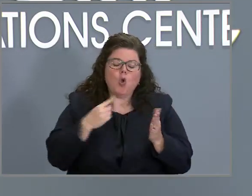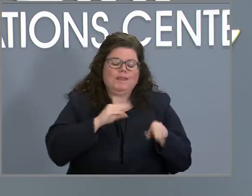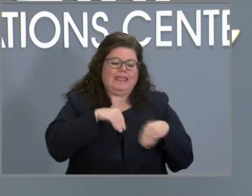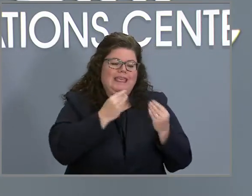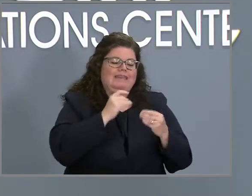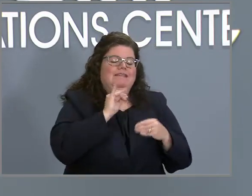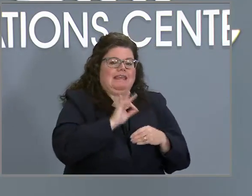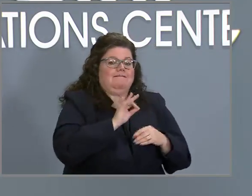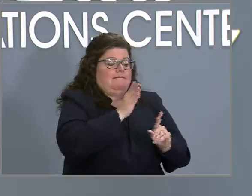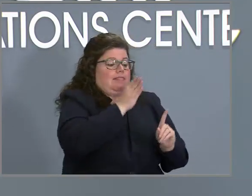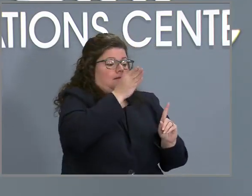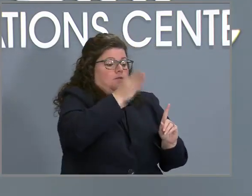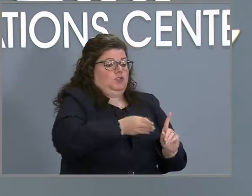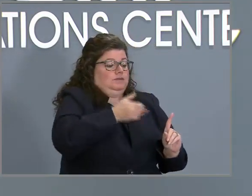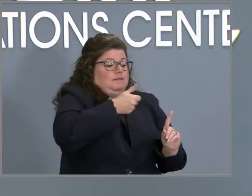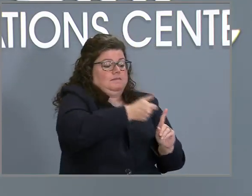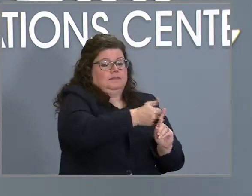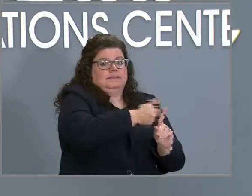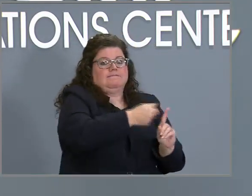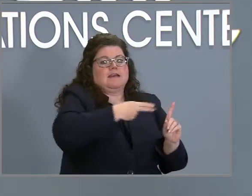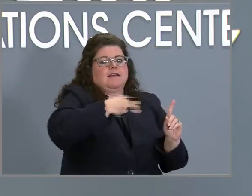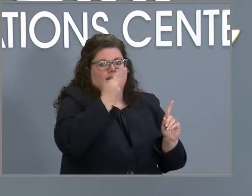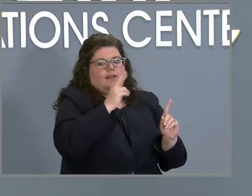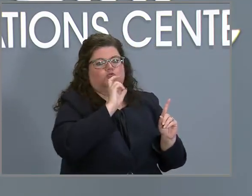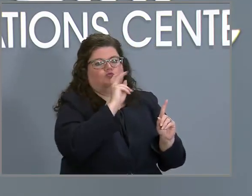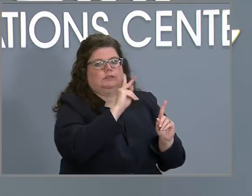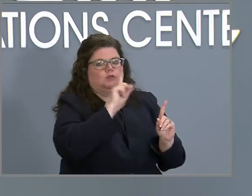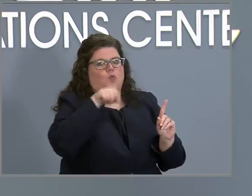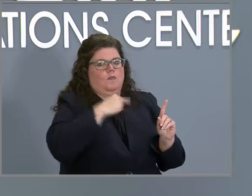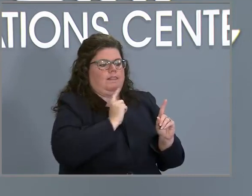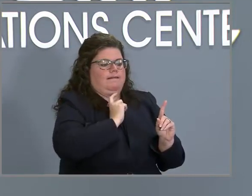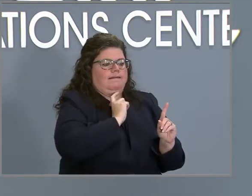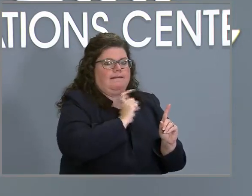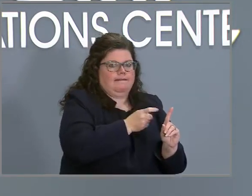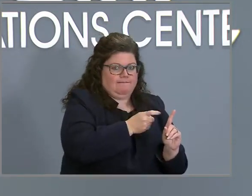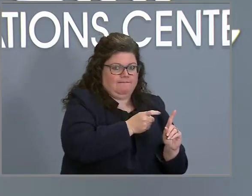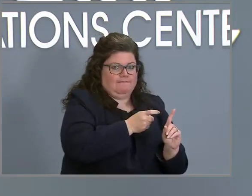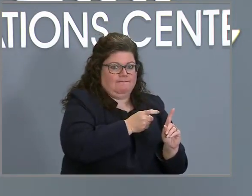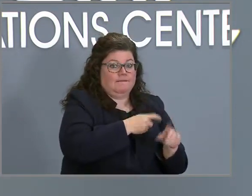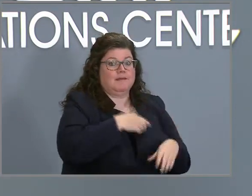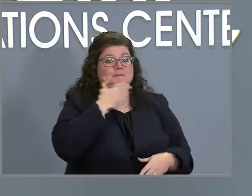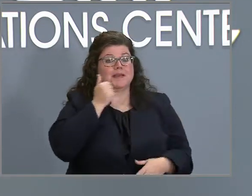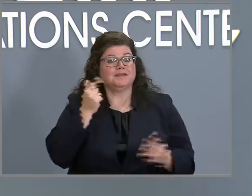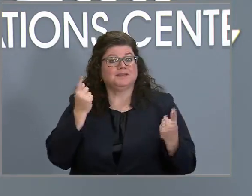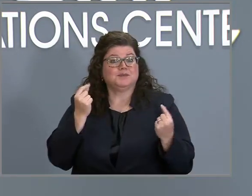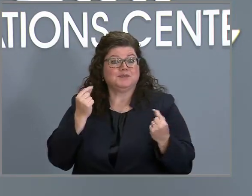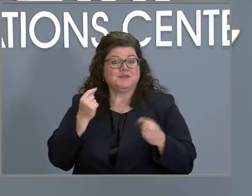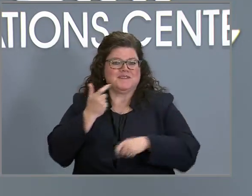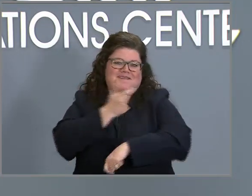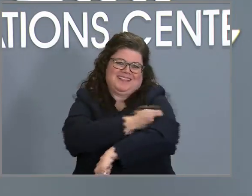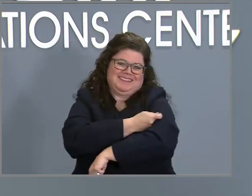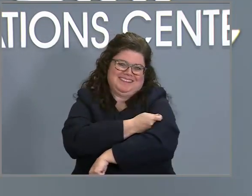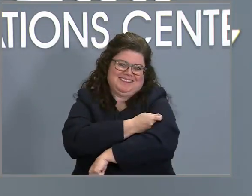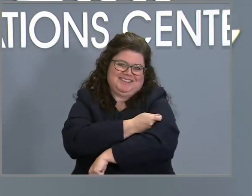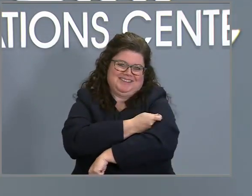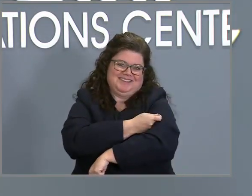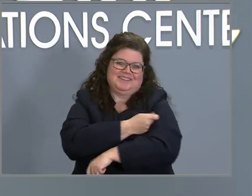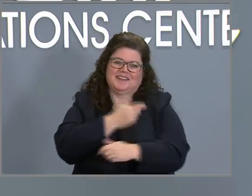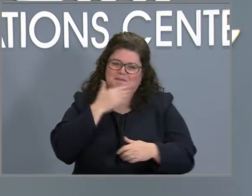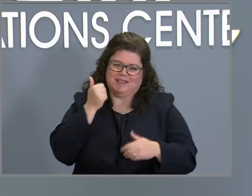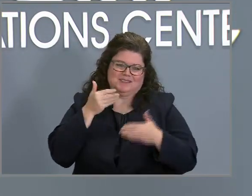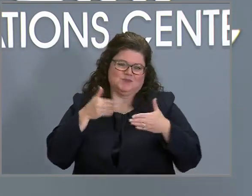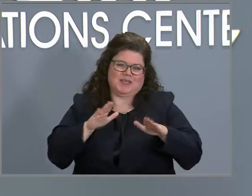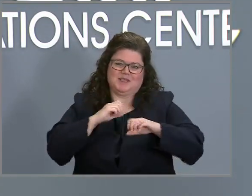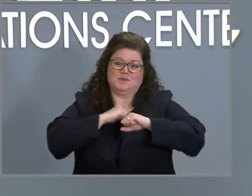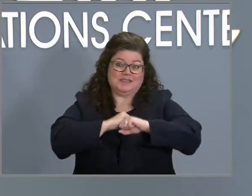patients of severe disease and hospitalizations. So again, the best treatment is prevention and that is getting your vaccine. So we, you know, encourage